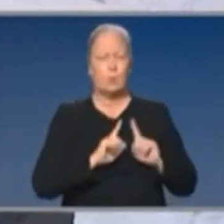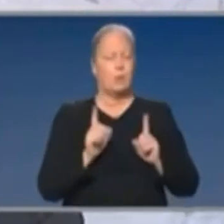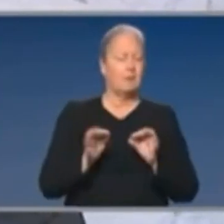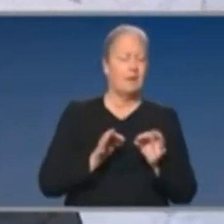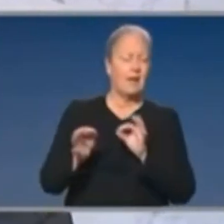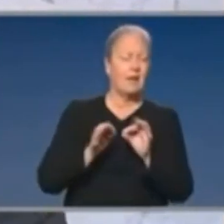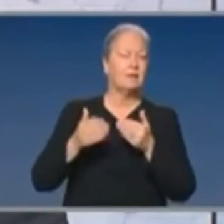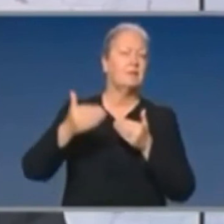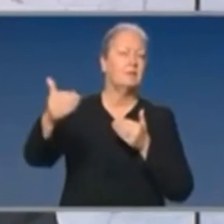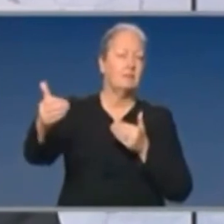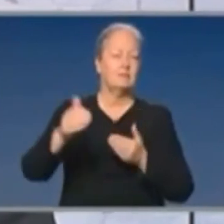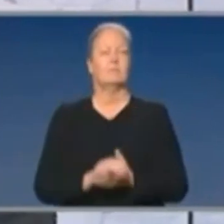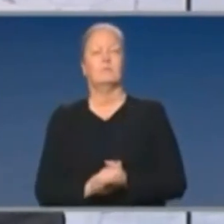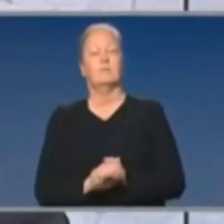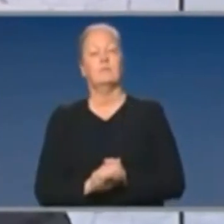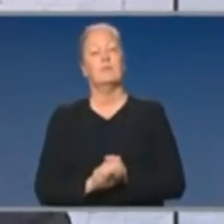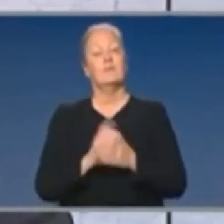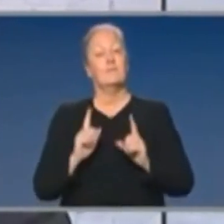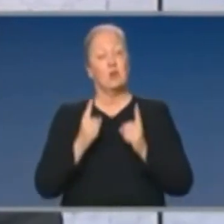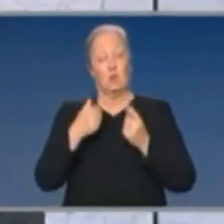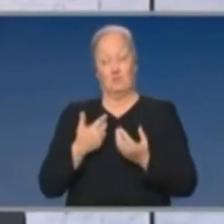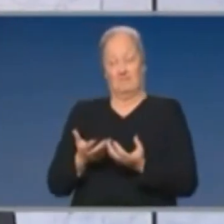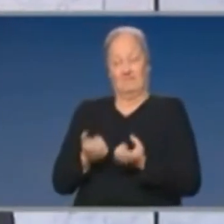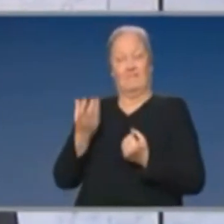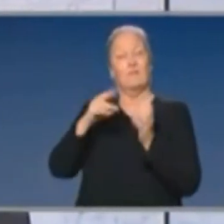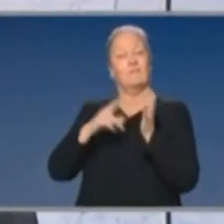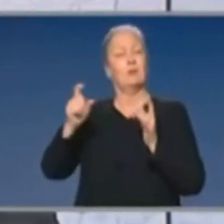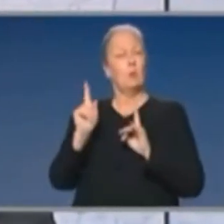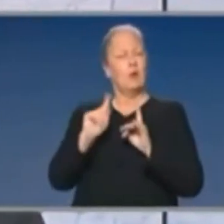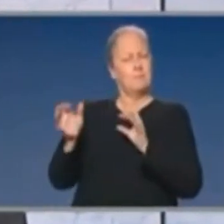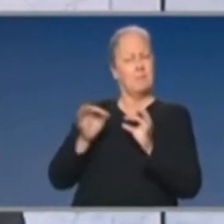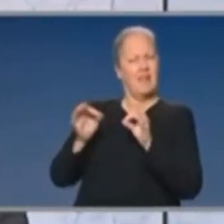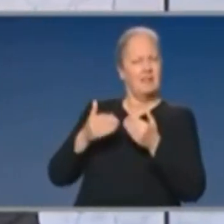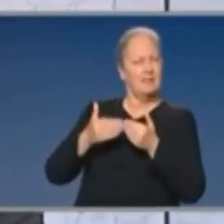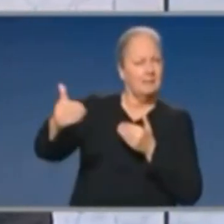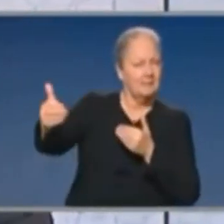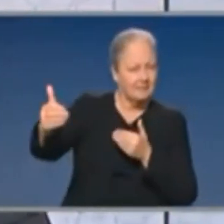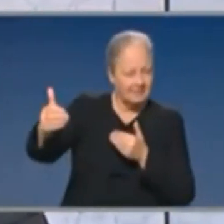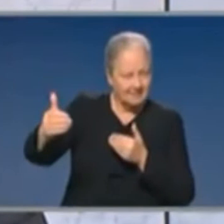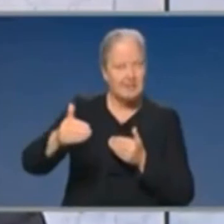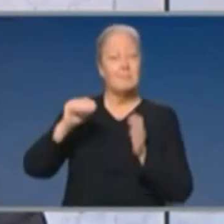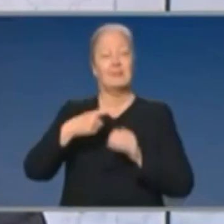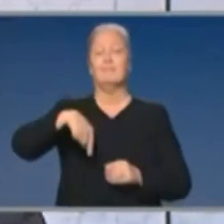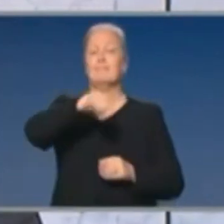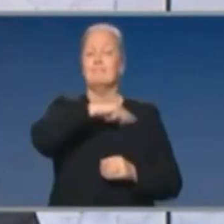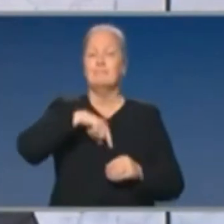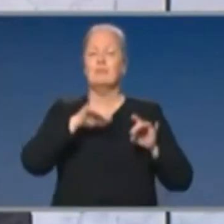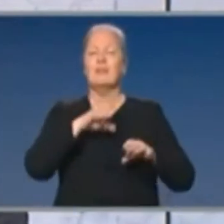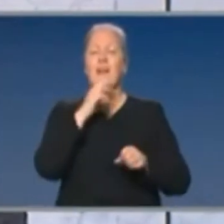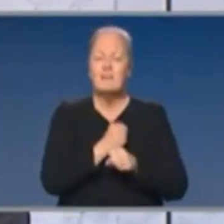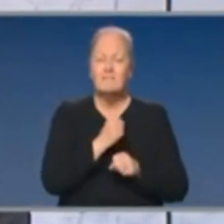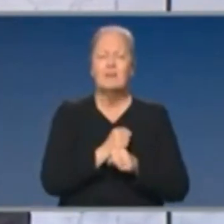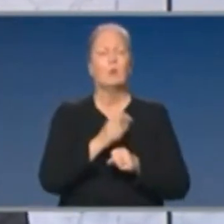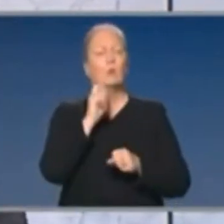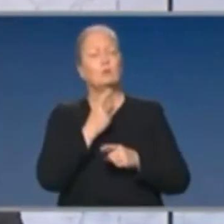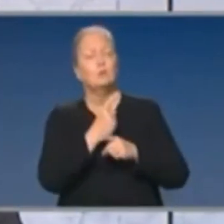forward. The first step is, because we received this plan yesterday, we will be now in a position to sit down with industry